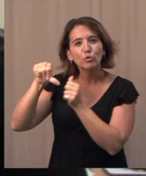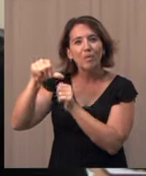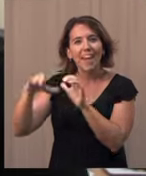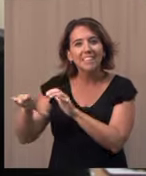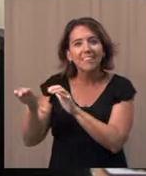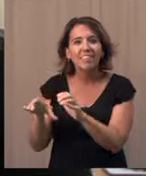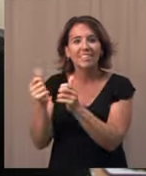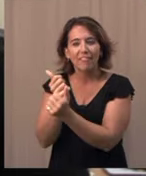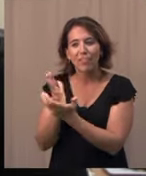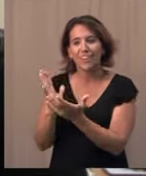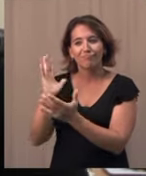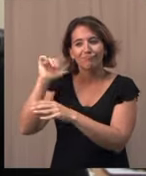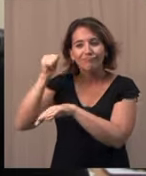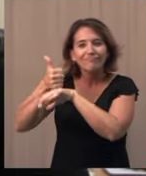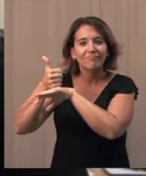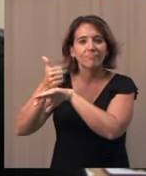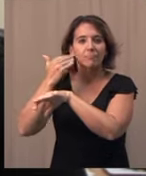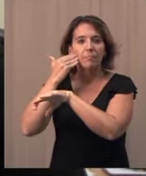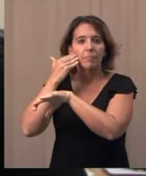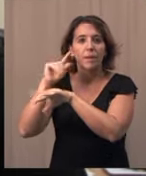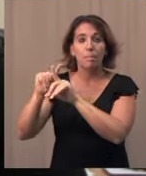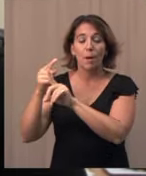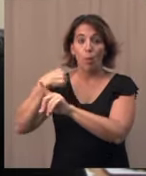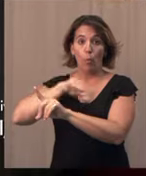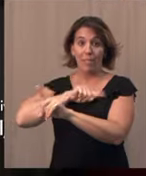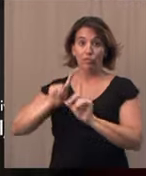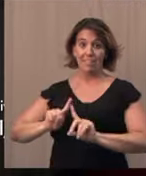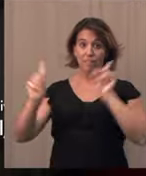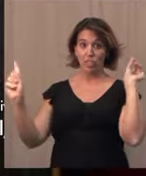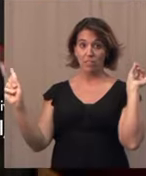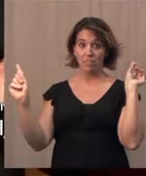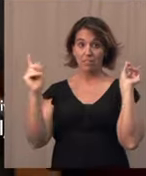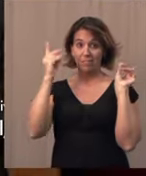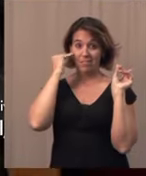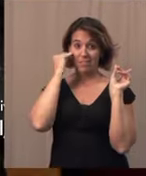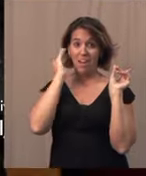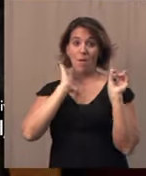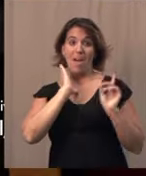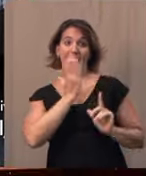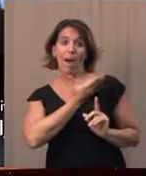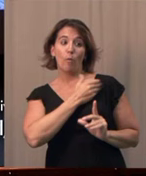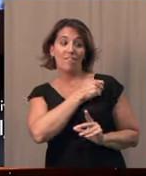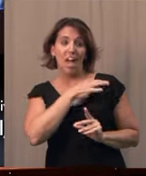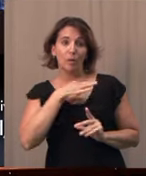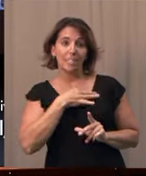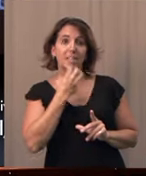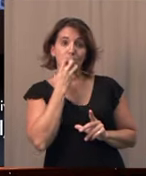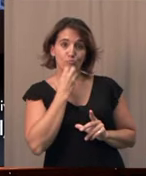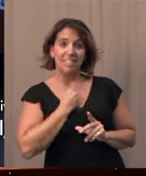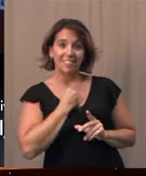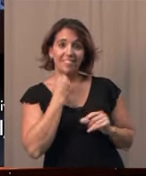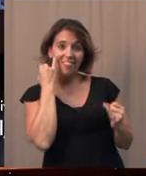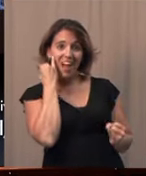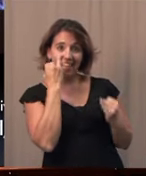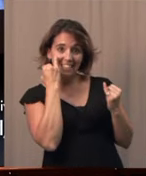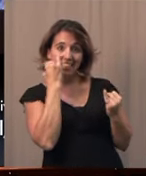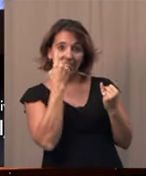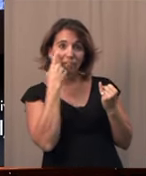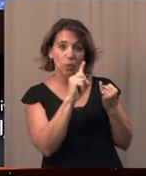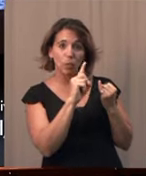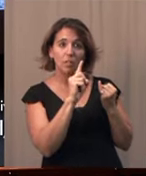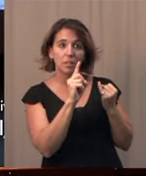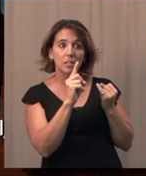where we kind of split off in a really exciting way, is that our faculty not only embraced the idea of